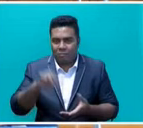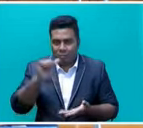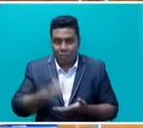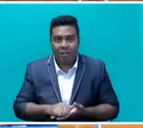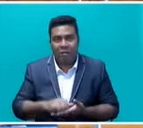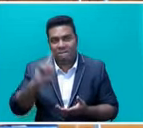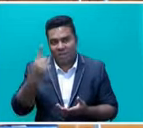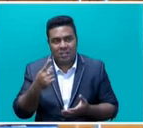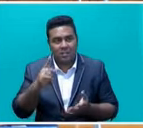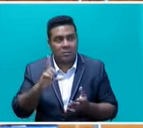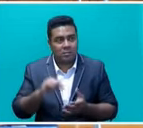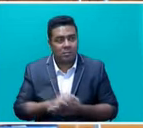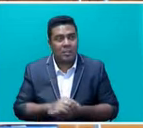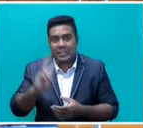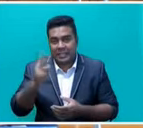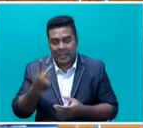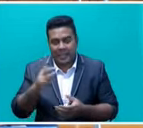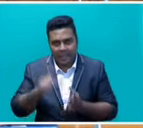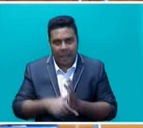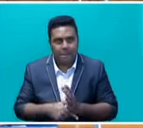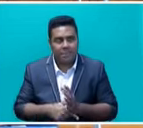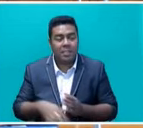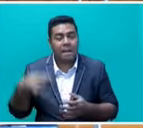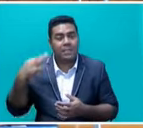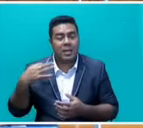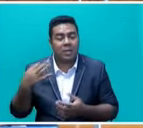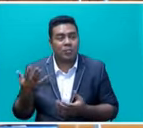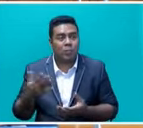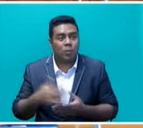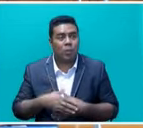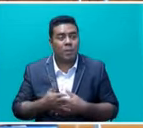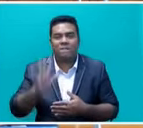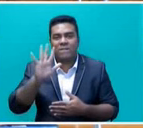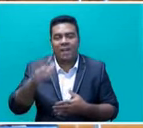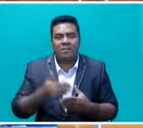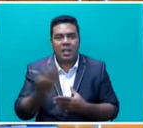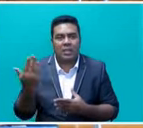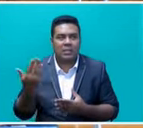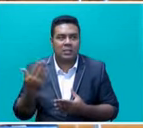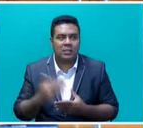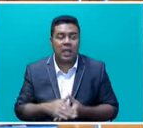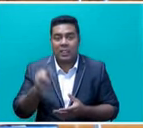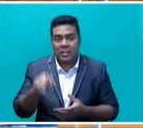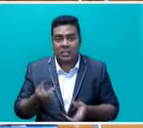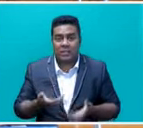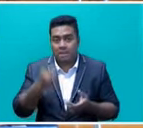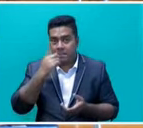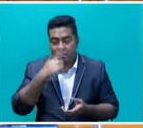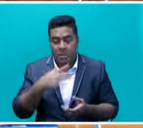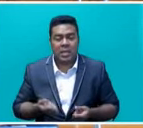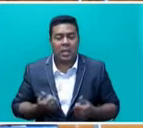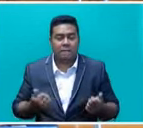done the first round. This is the second round. The application period, like I said, will be for five days. This gives people the ample